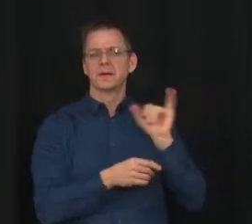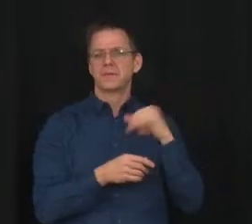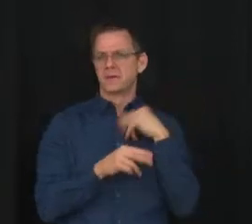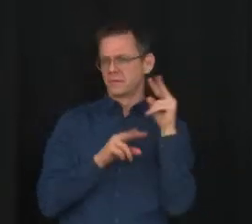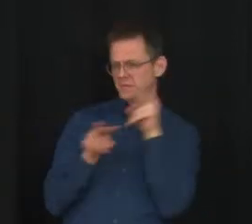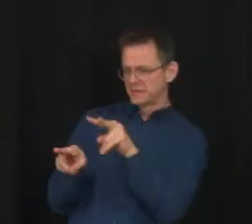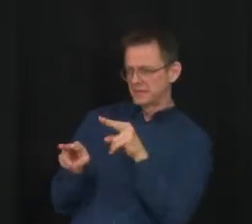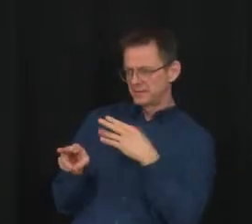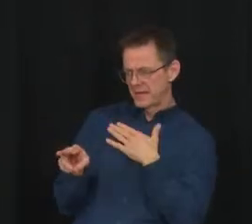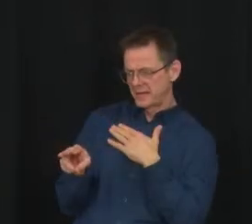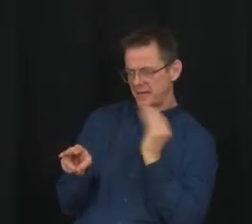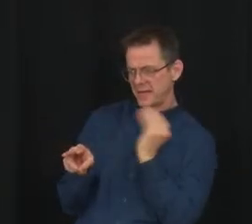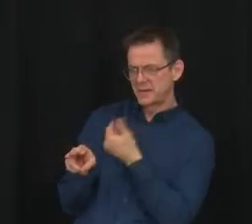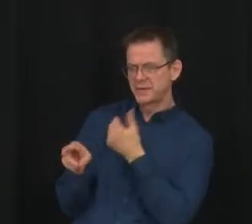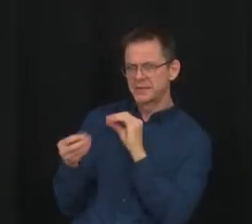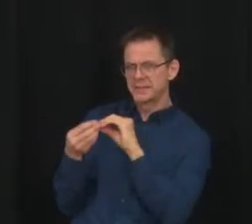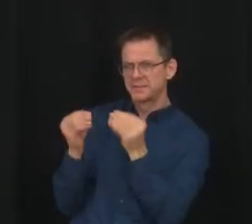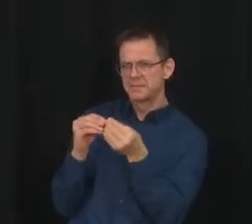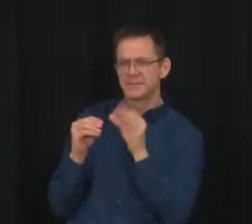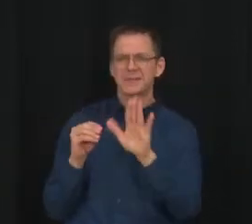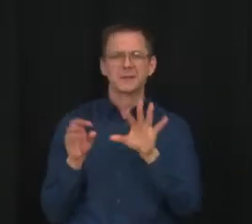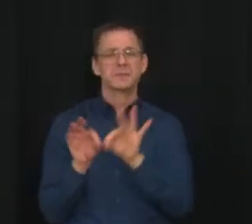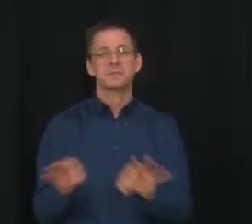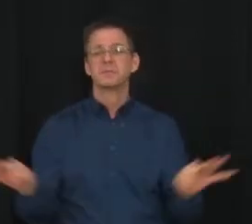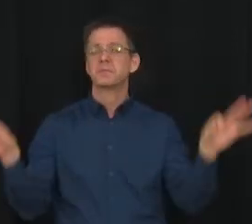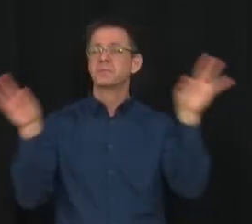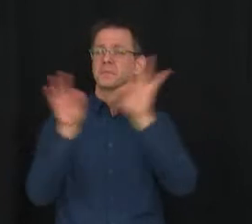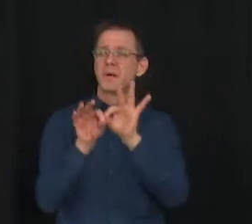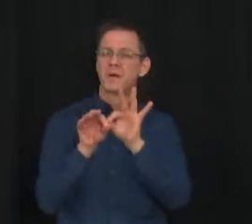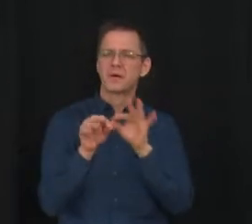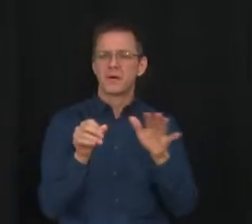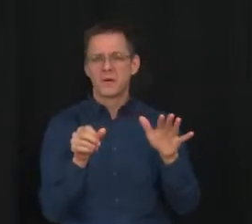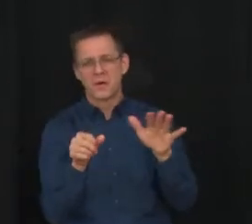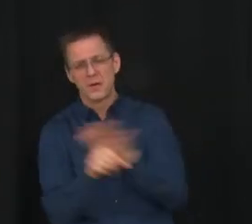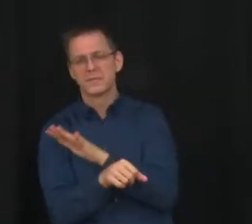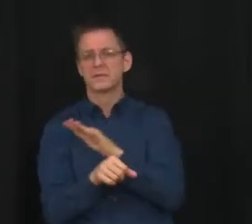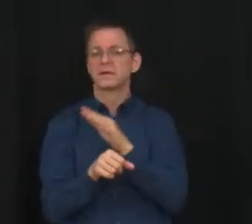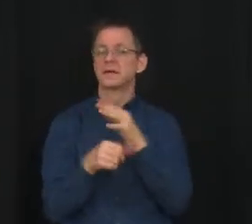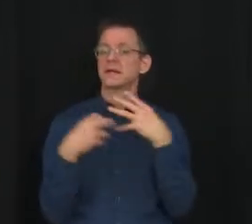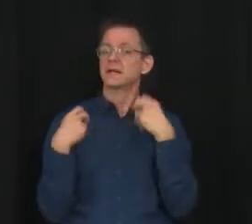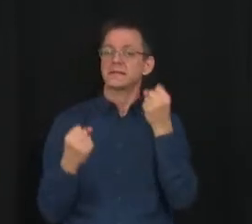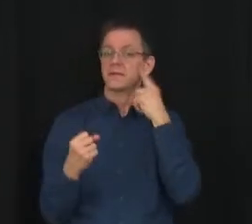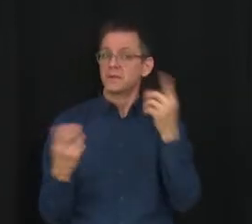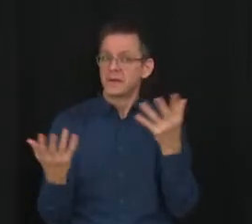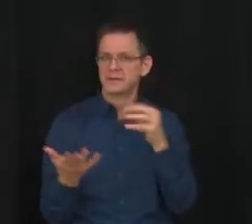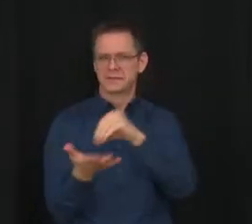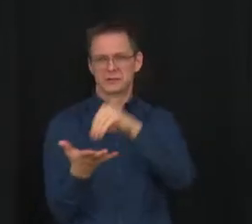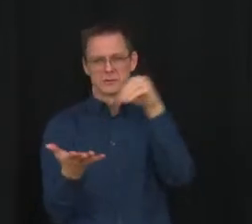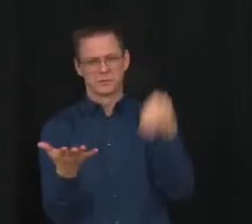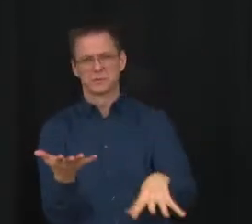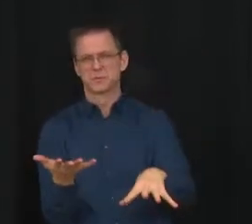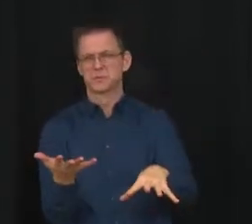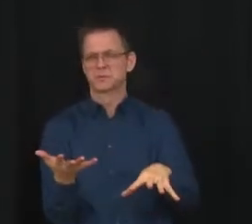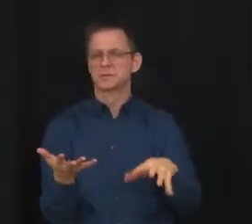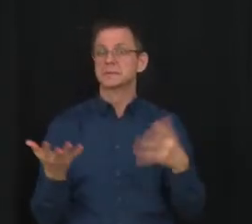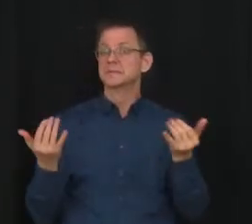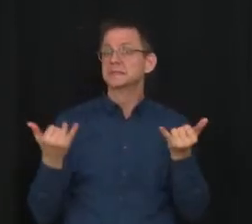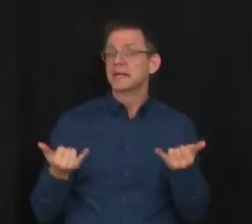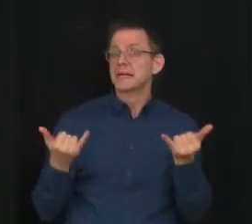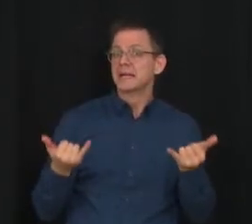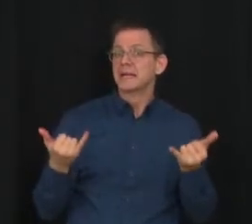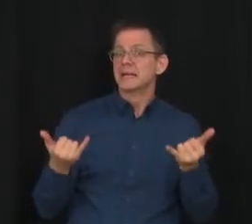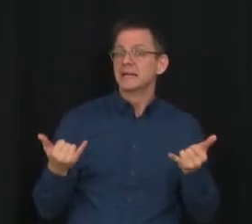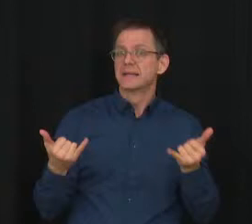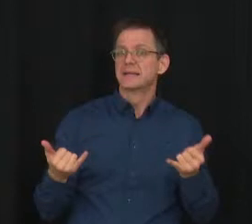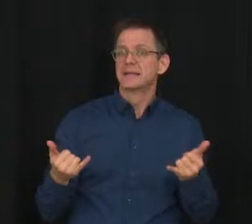our students as we consider that province-wide option. Knowing that we still have that ability to use local mitigation measures where we're